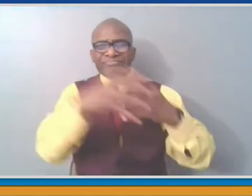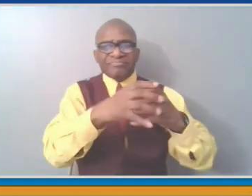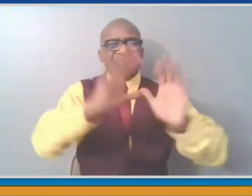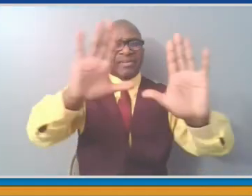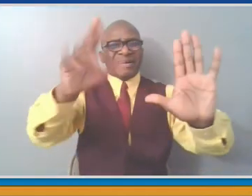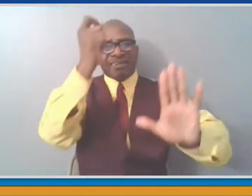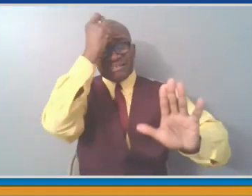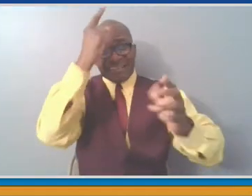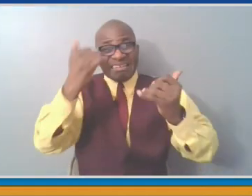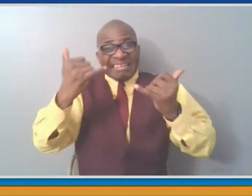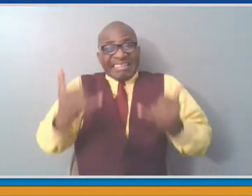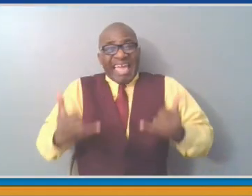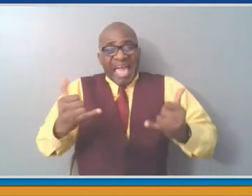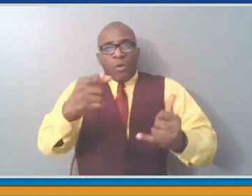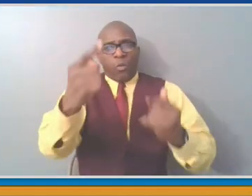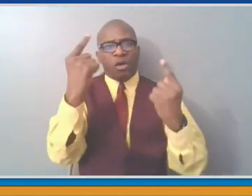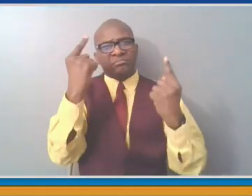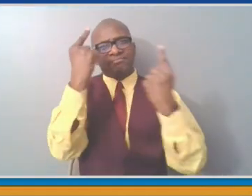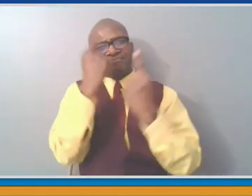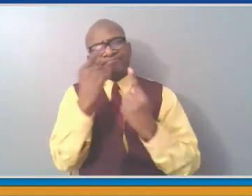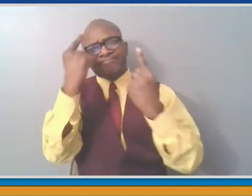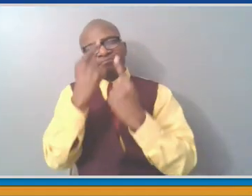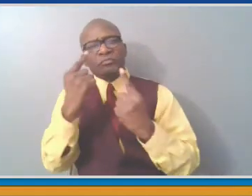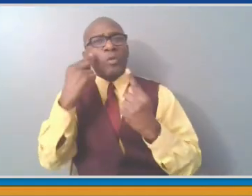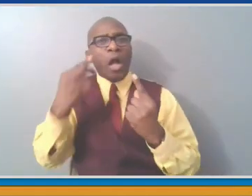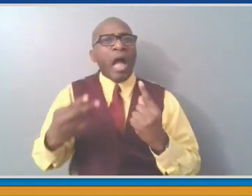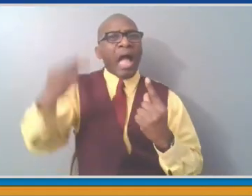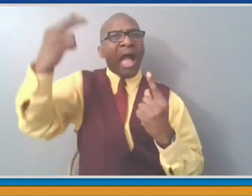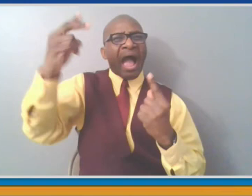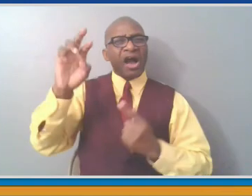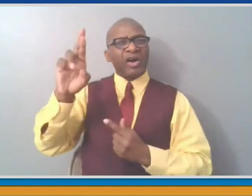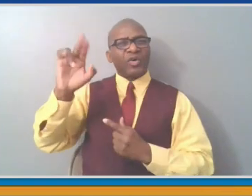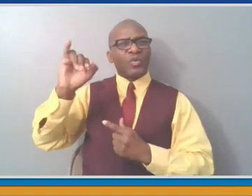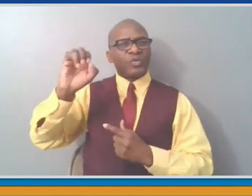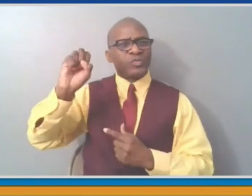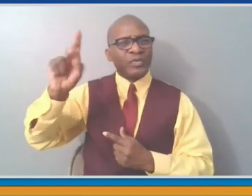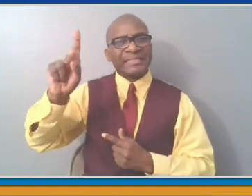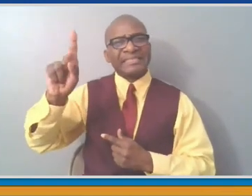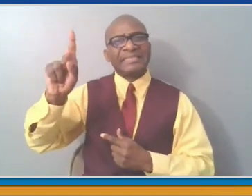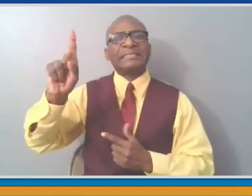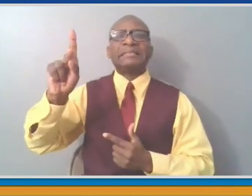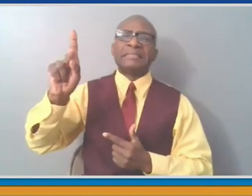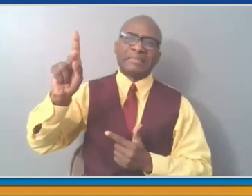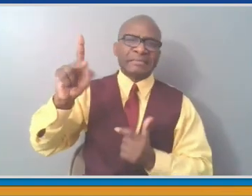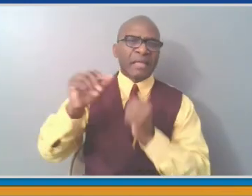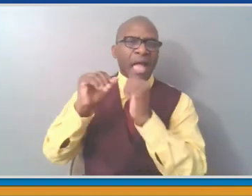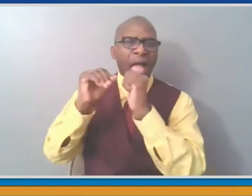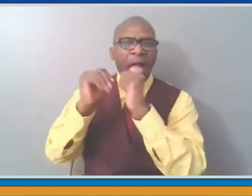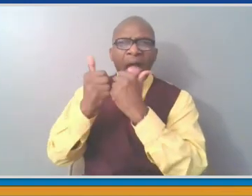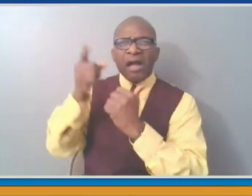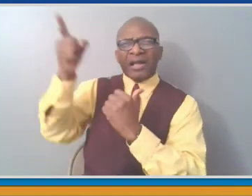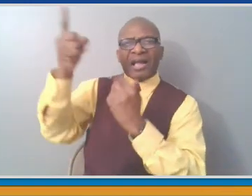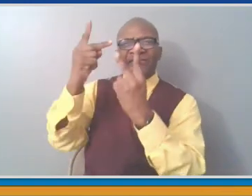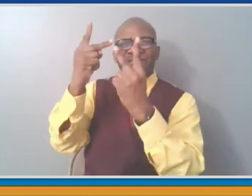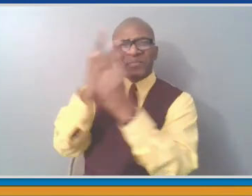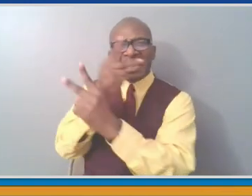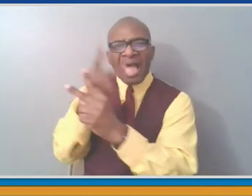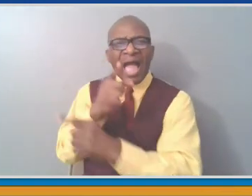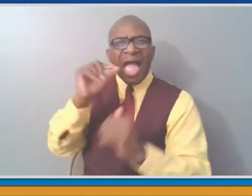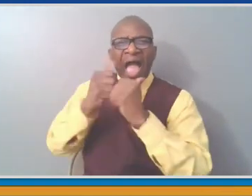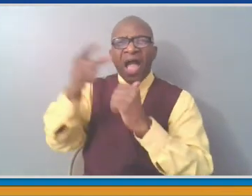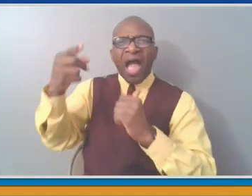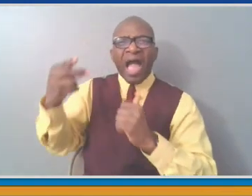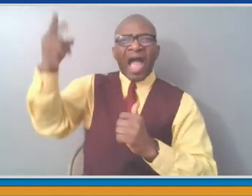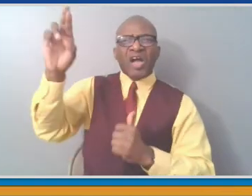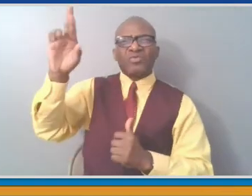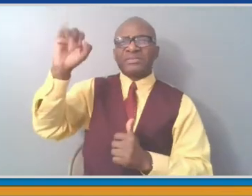you see that one person out of 6.5, one out of 1 million, 1.5 million has had a negative reaction, I mean, there's a